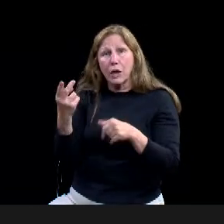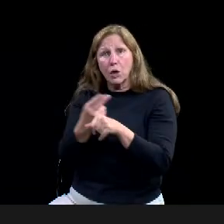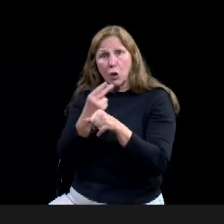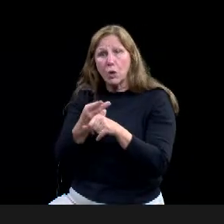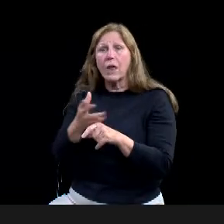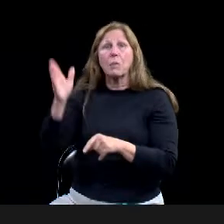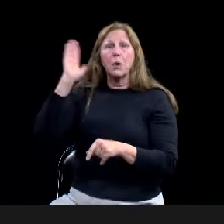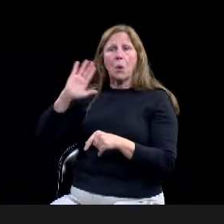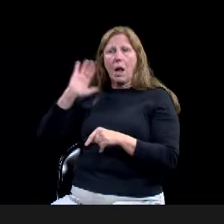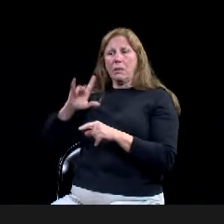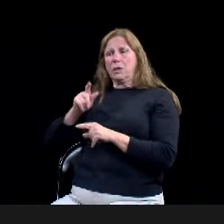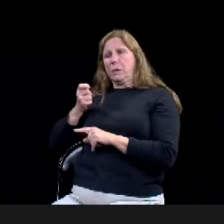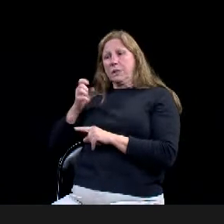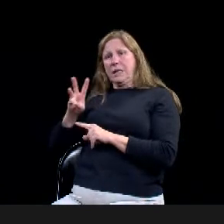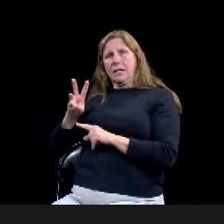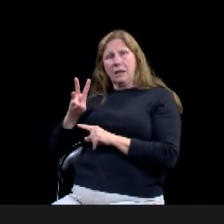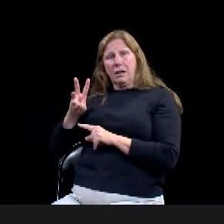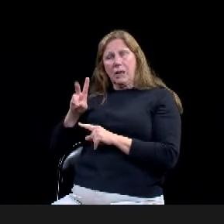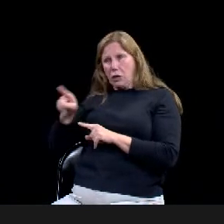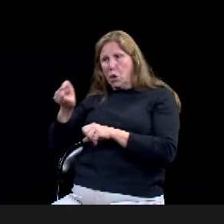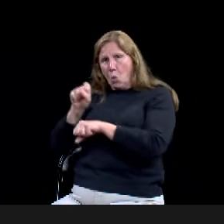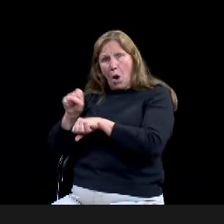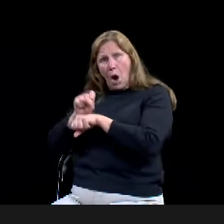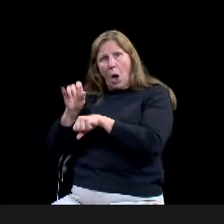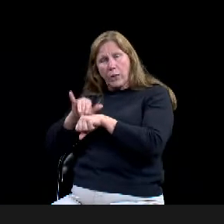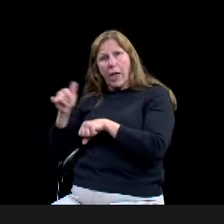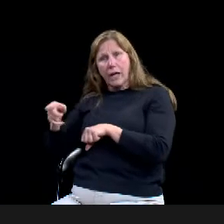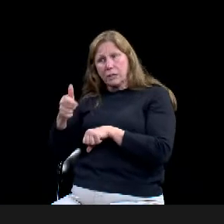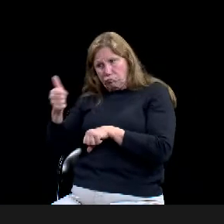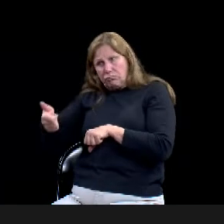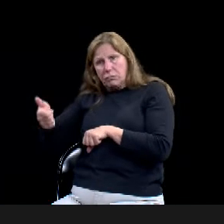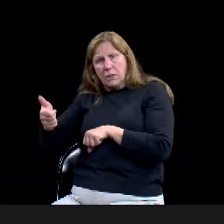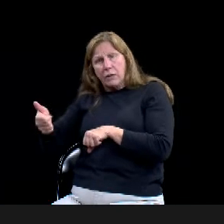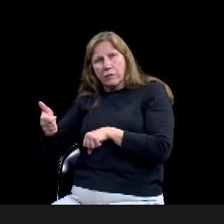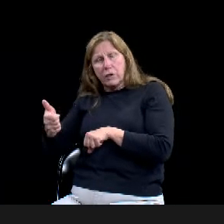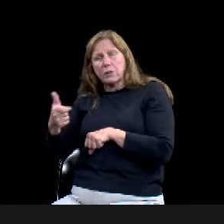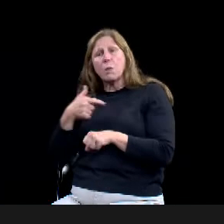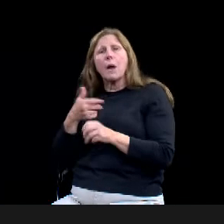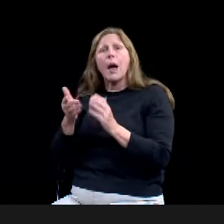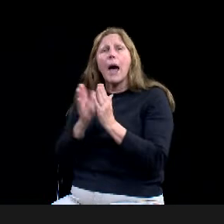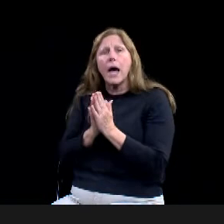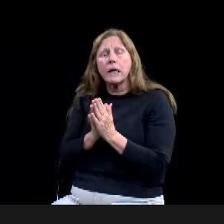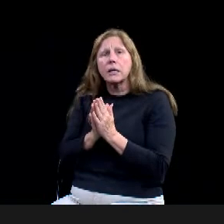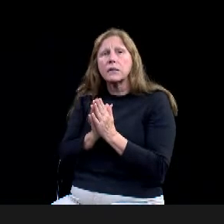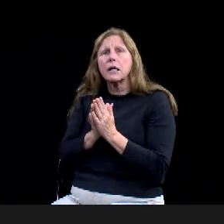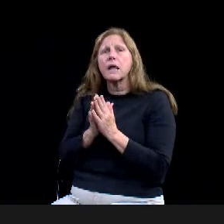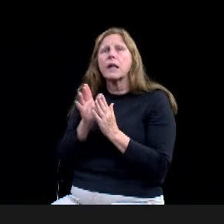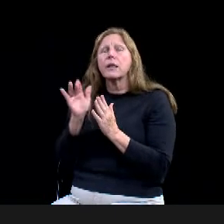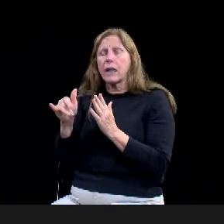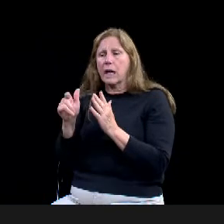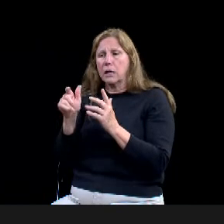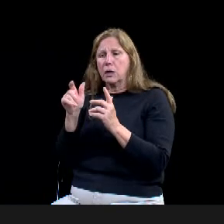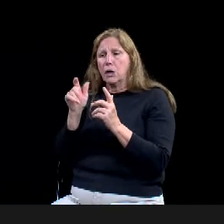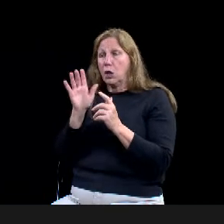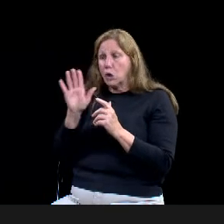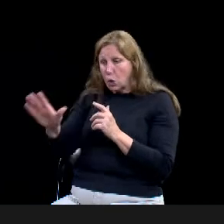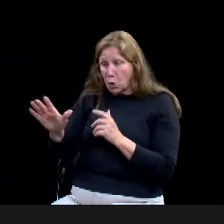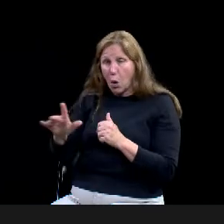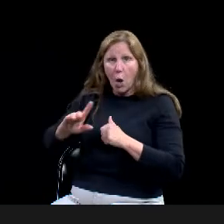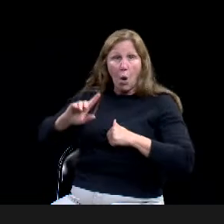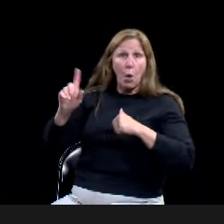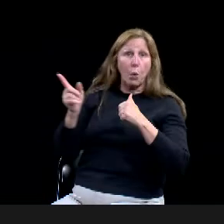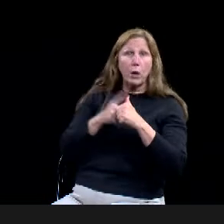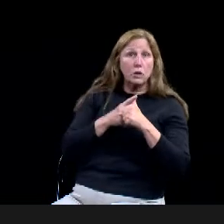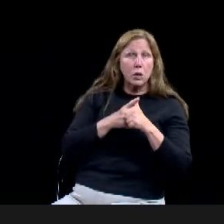pivot from your original, um, recommendation look like? I mean, is it something that, you know, when you sit down and be like, you know,